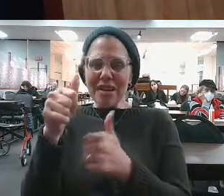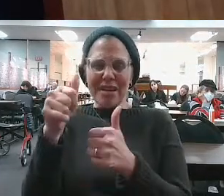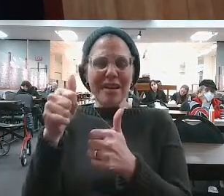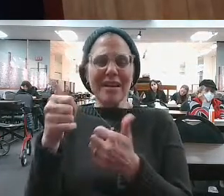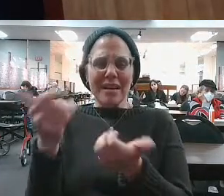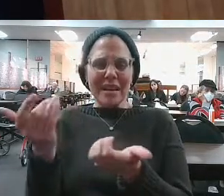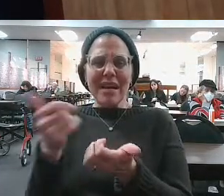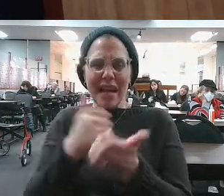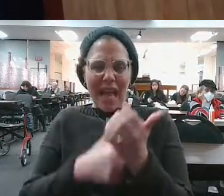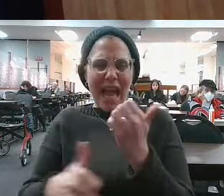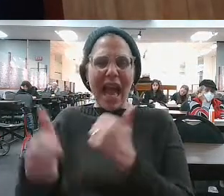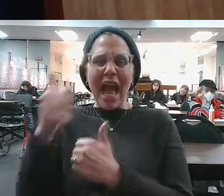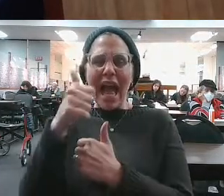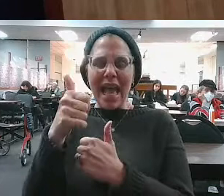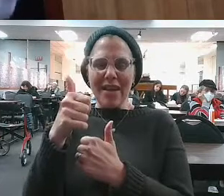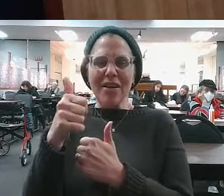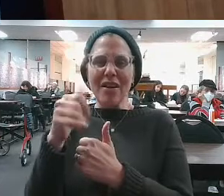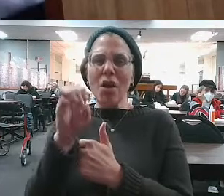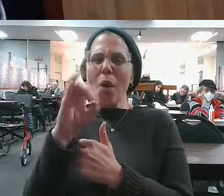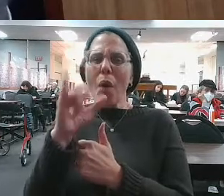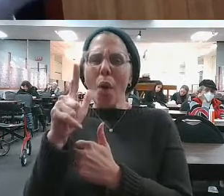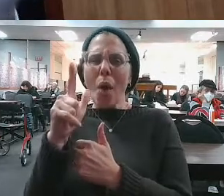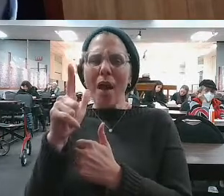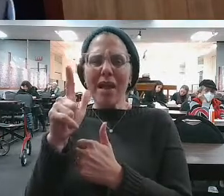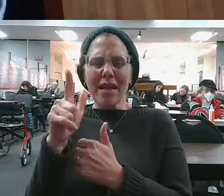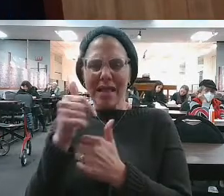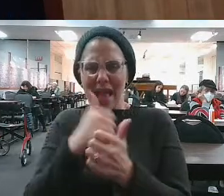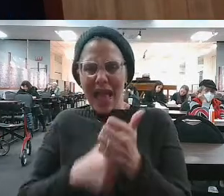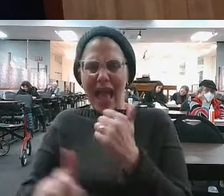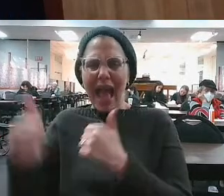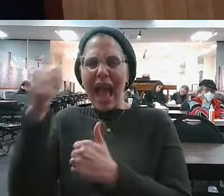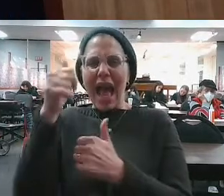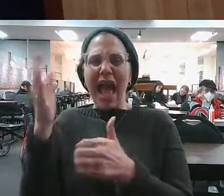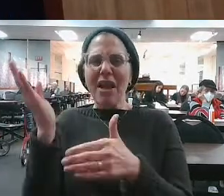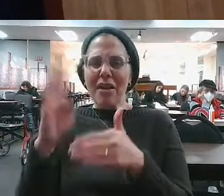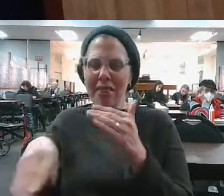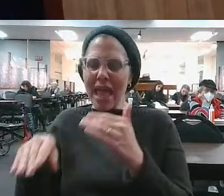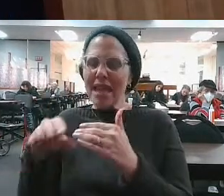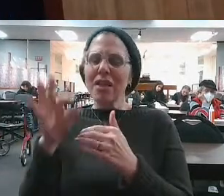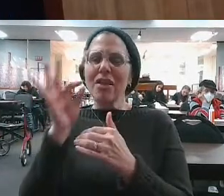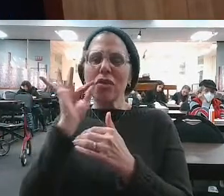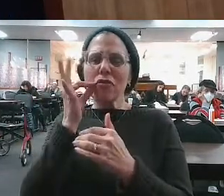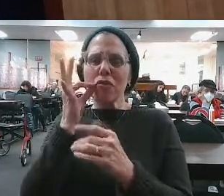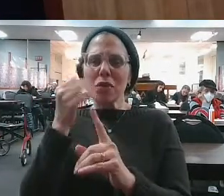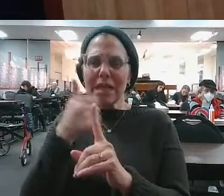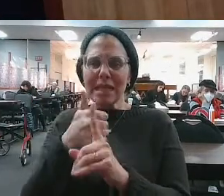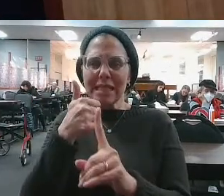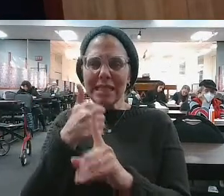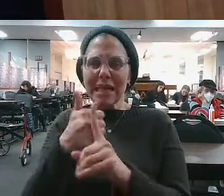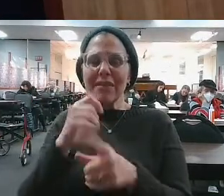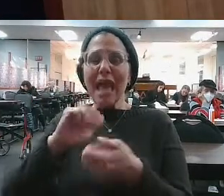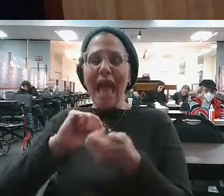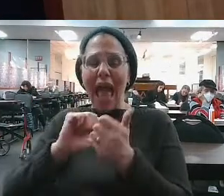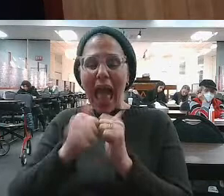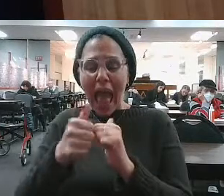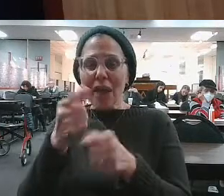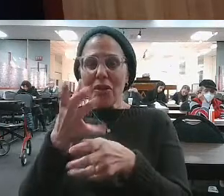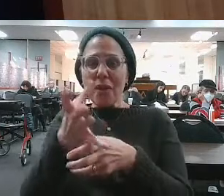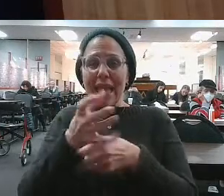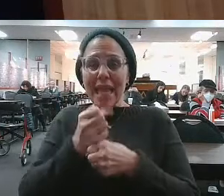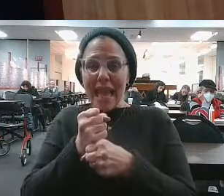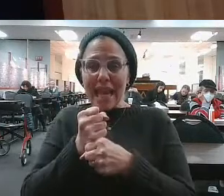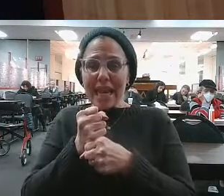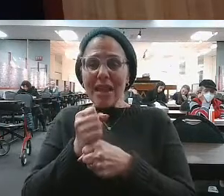It's a higher form, right? The oil itself has greater importance than the actual aleph. The only way you get the oil